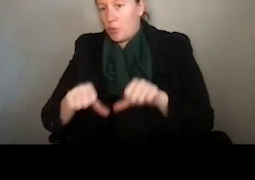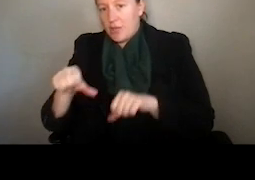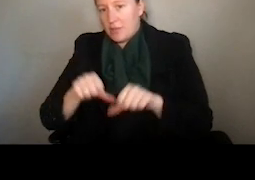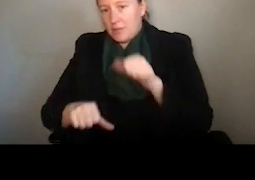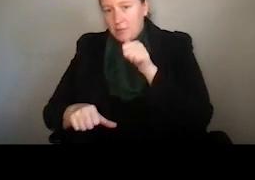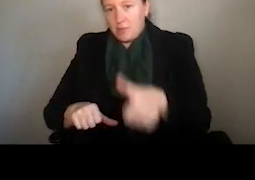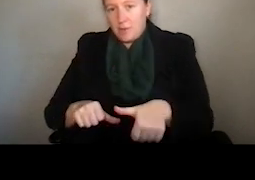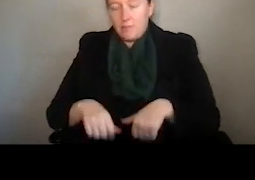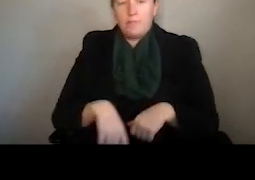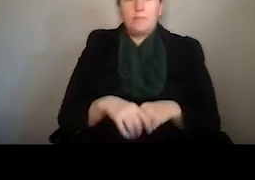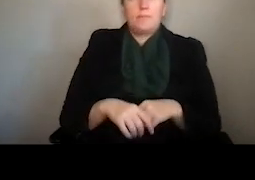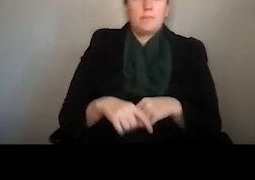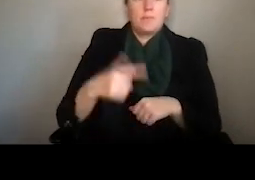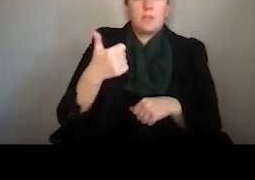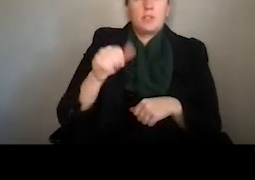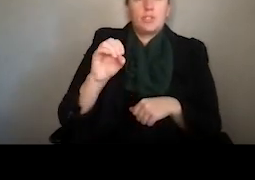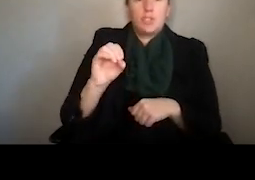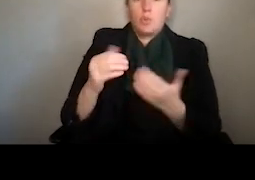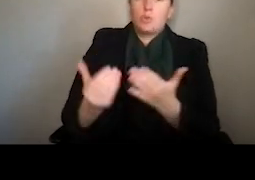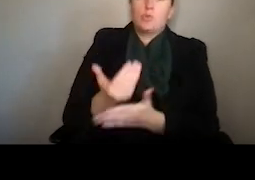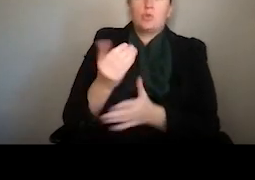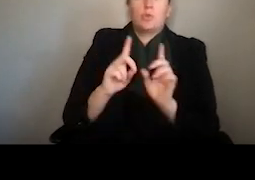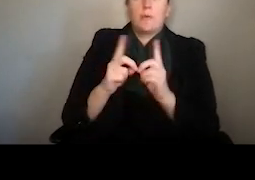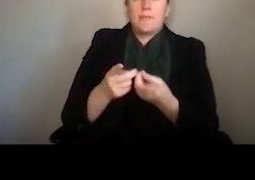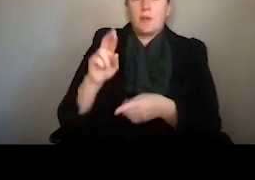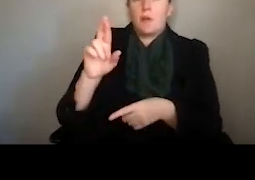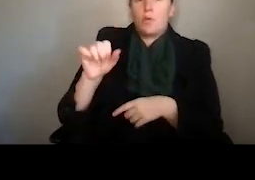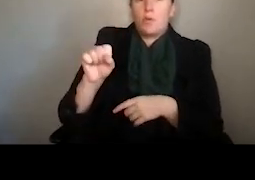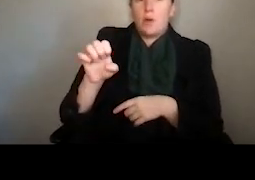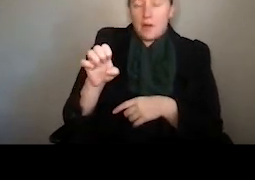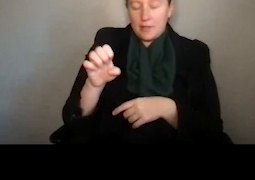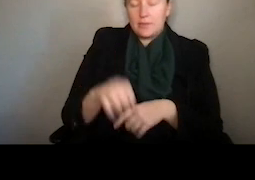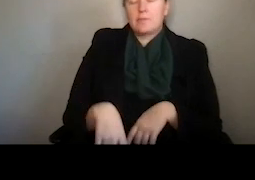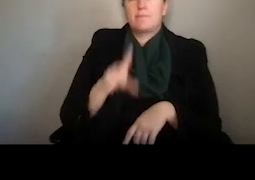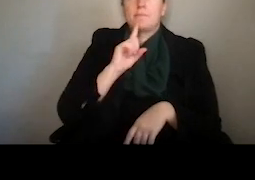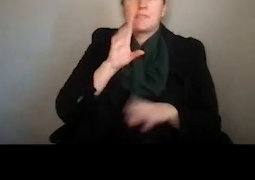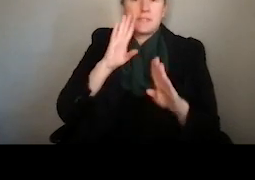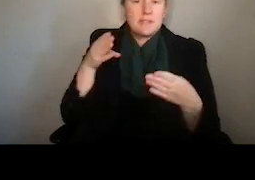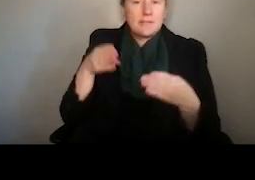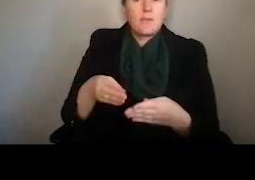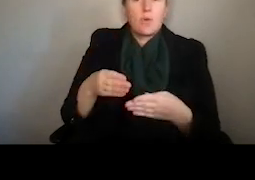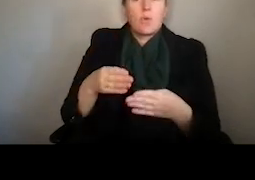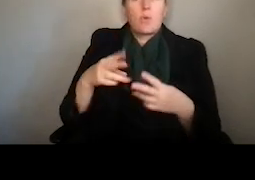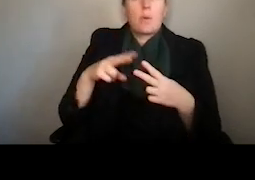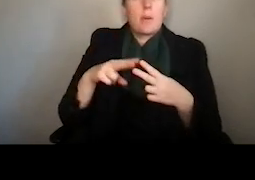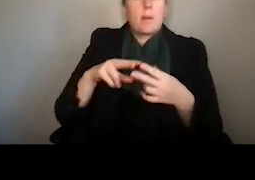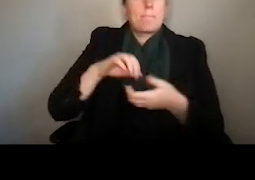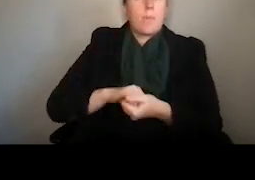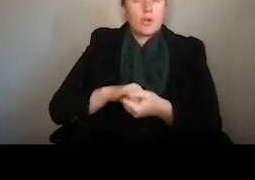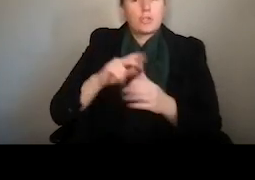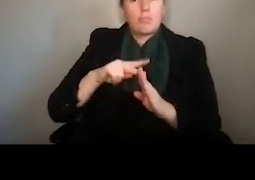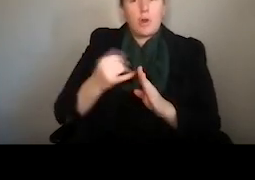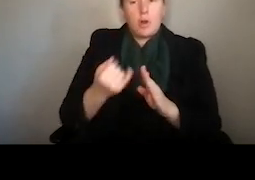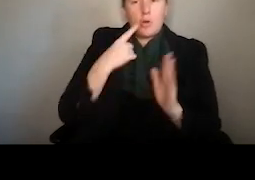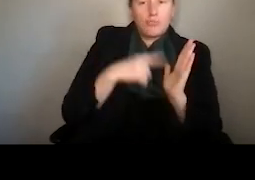And now we've come to GEO's newest division, RISE. RISE is focused on partnership projects in both research